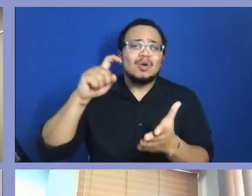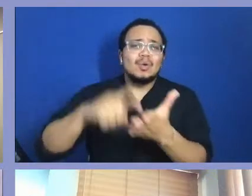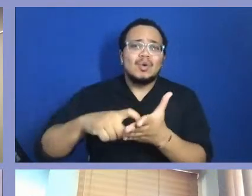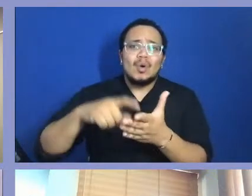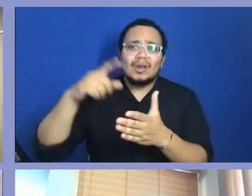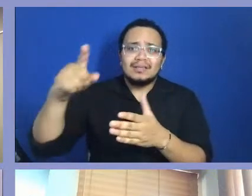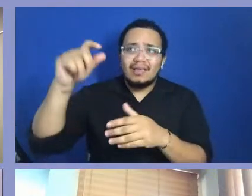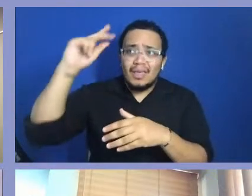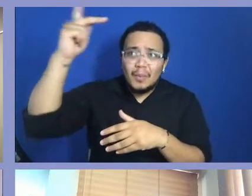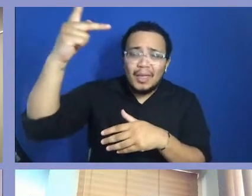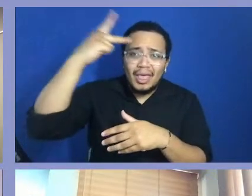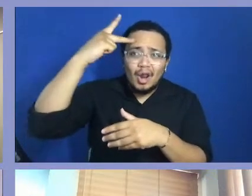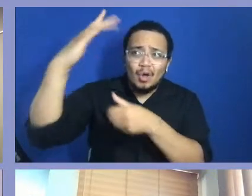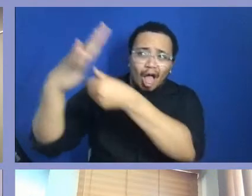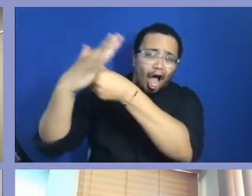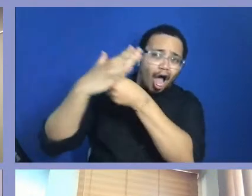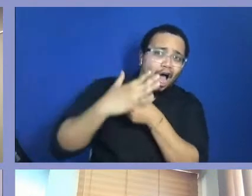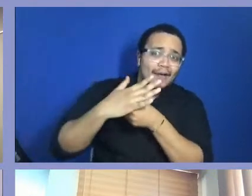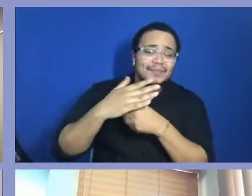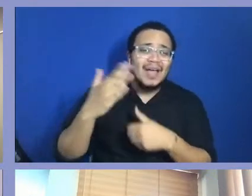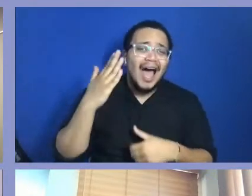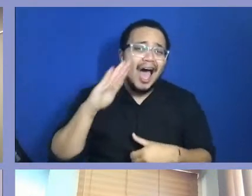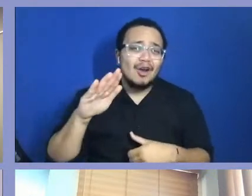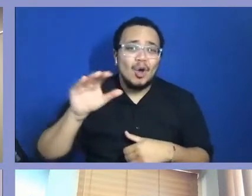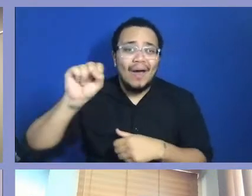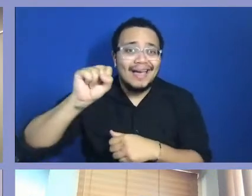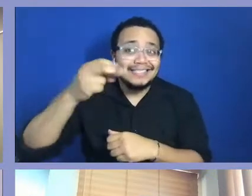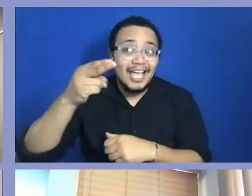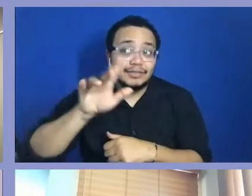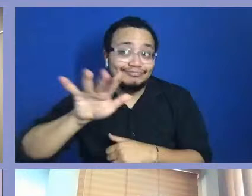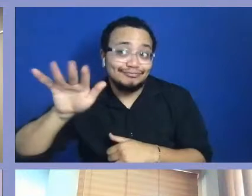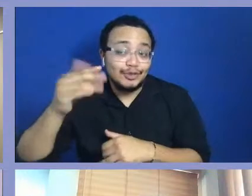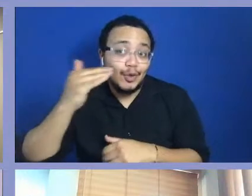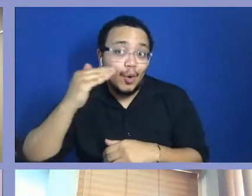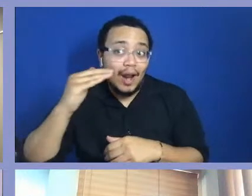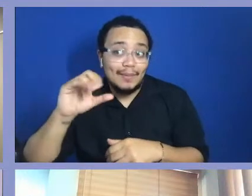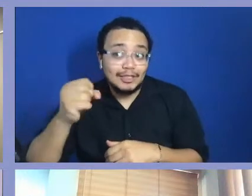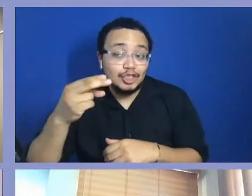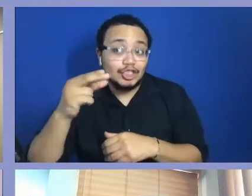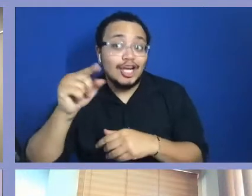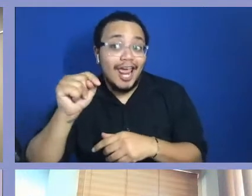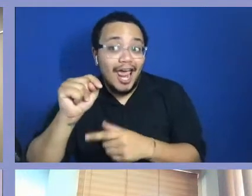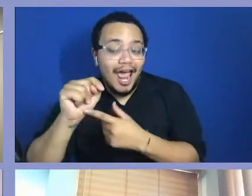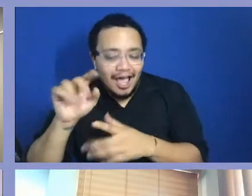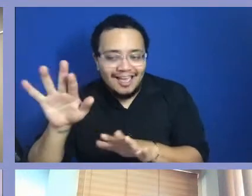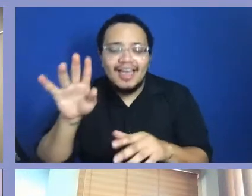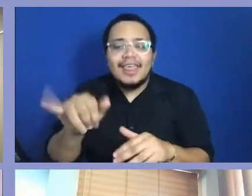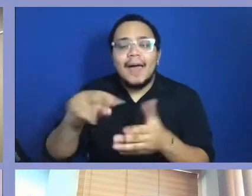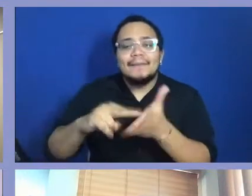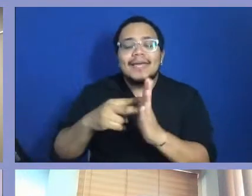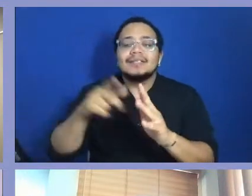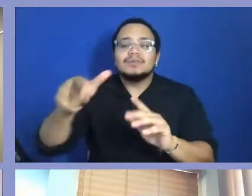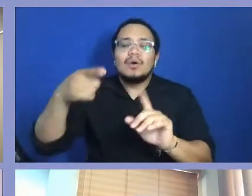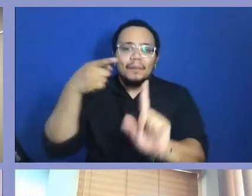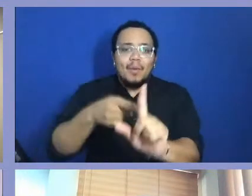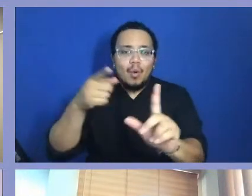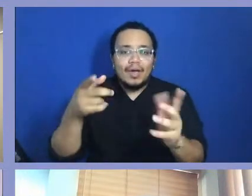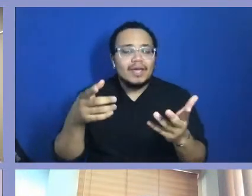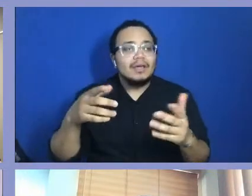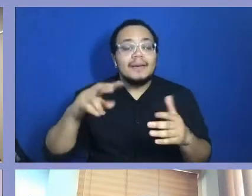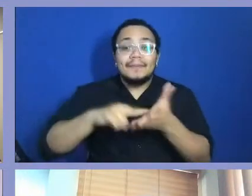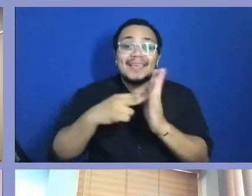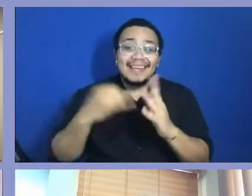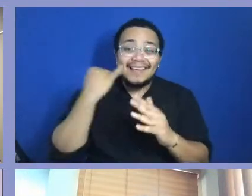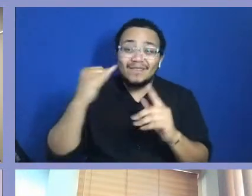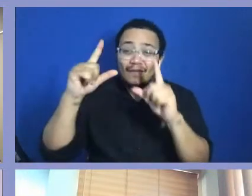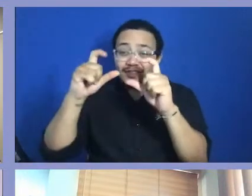what SH, you know what I mean is. So let's just put it the way it is. As an artist, being a photographer, you have to shoot